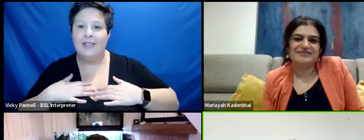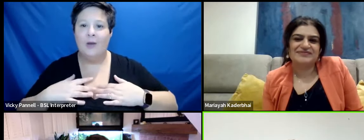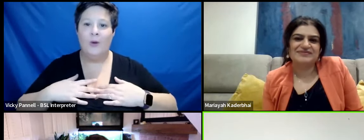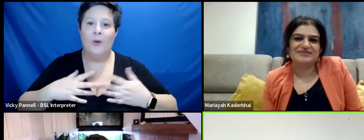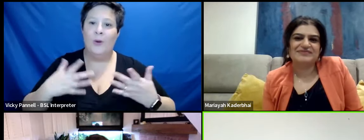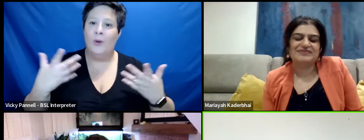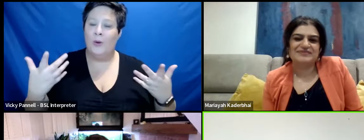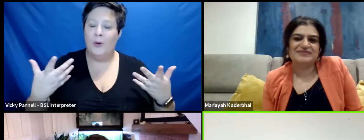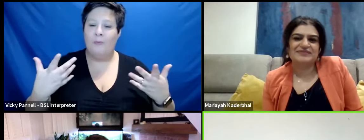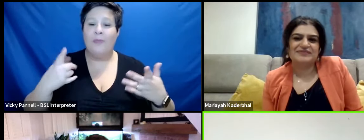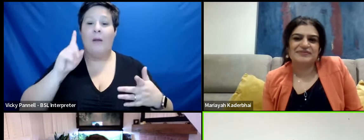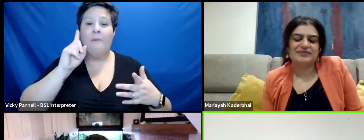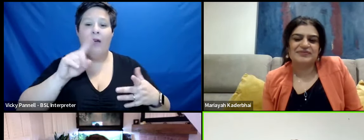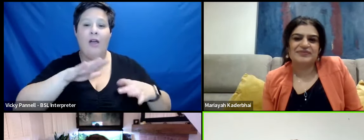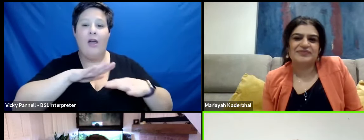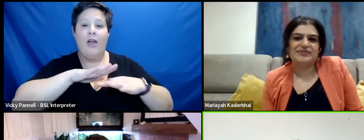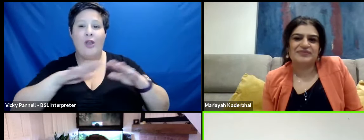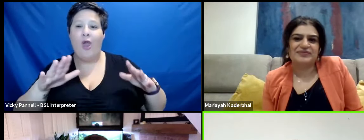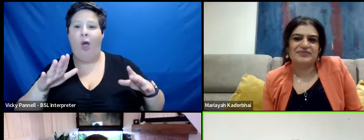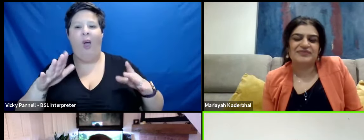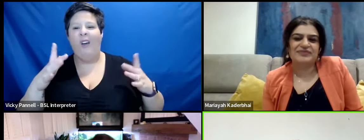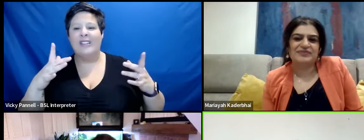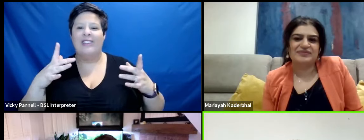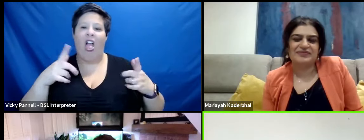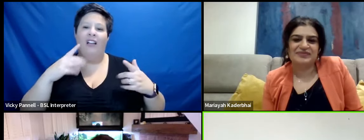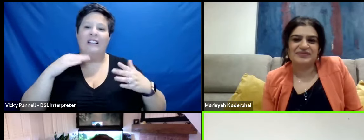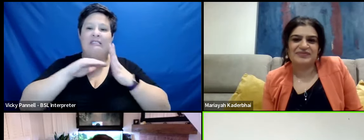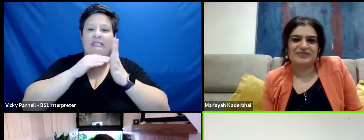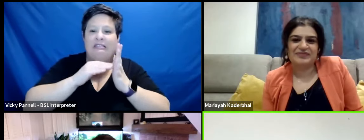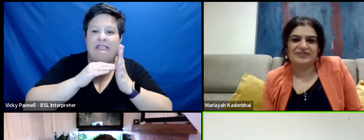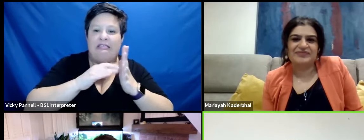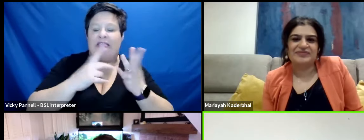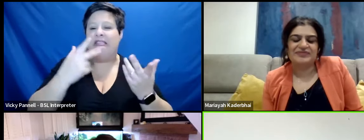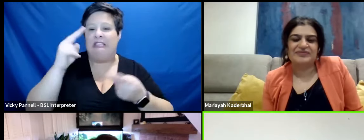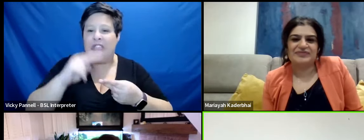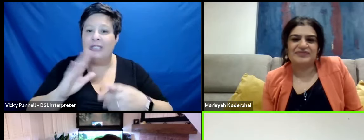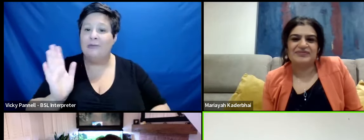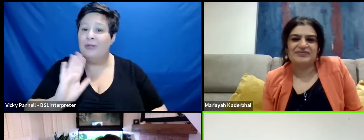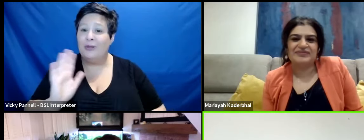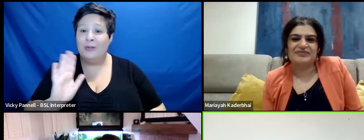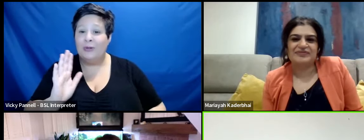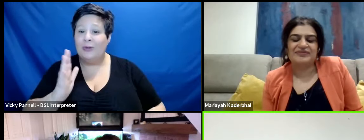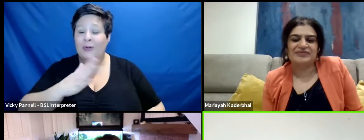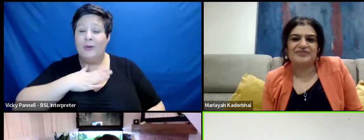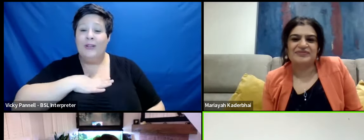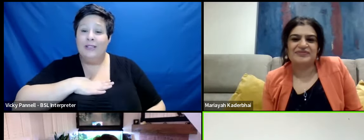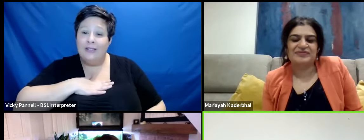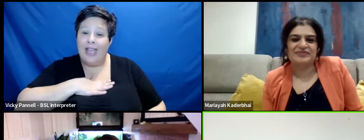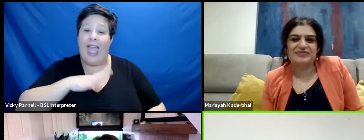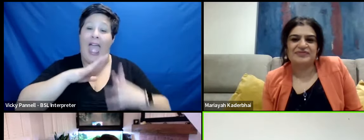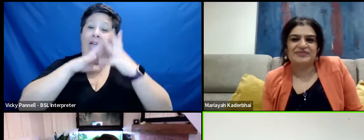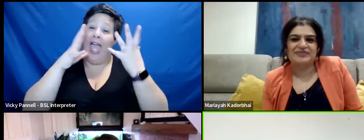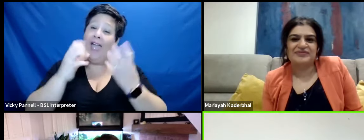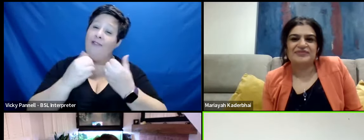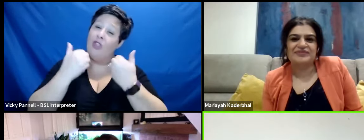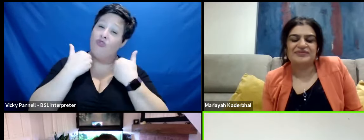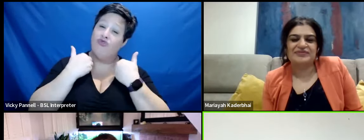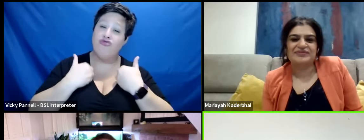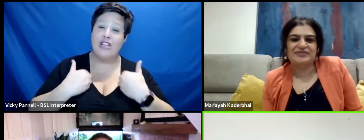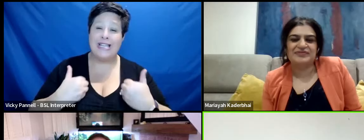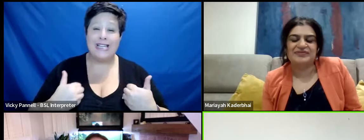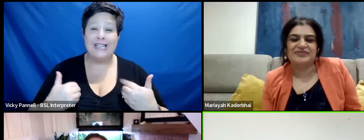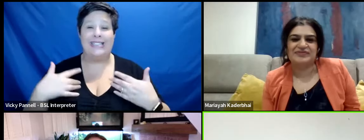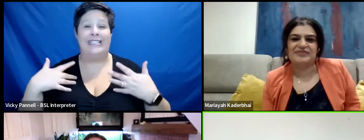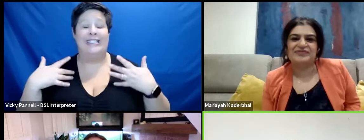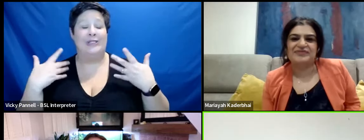Capra movie but it's not it's not sentimental it doesn't it's not cheap in its sentiment at all everything's so richly earned in it